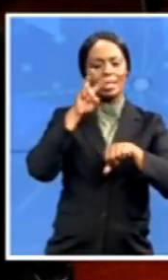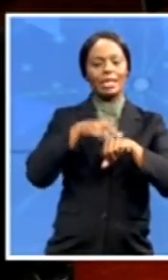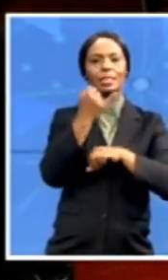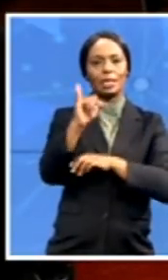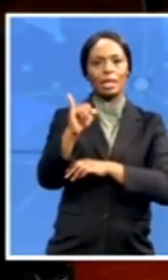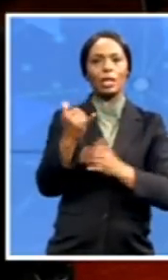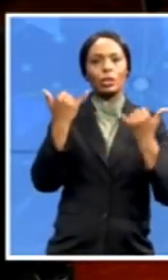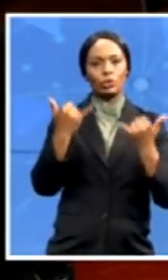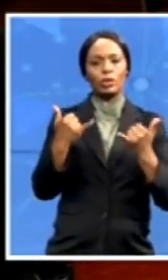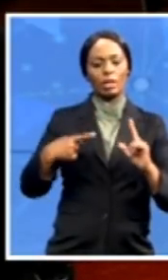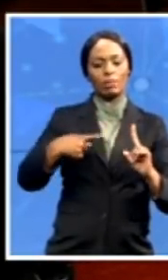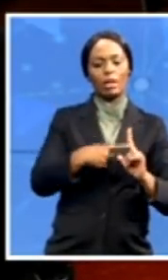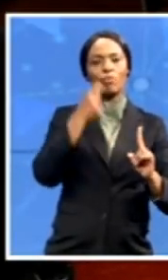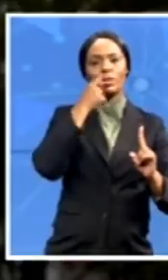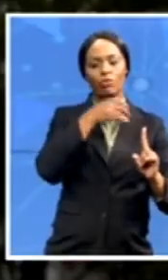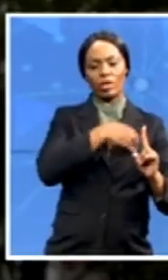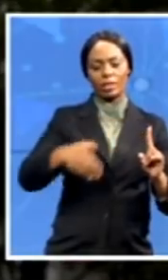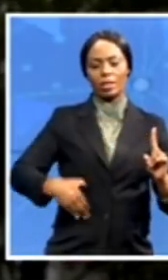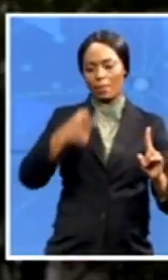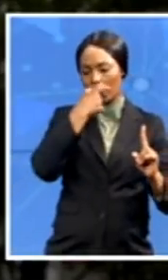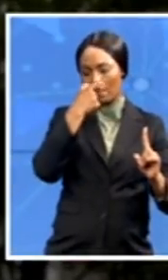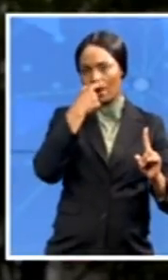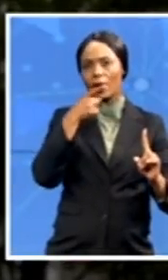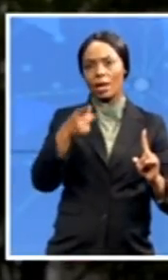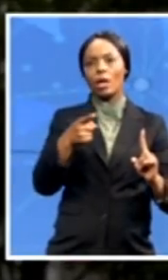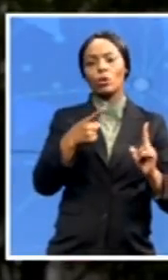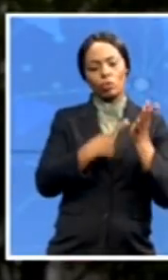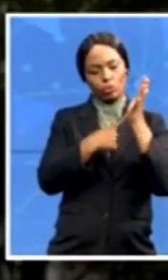that we need to continue on that path.